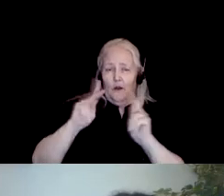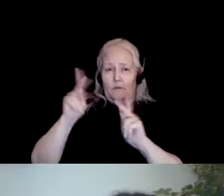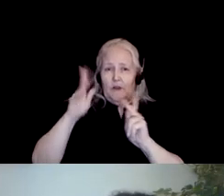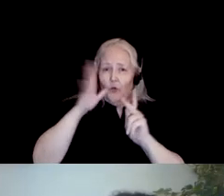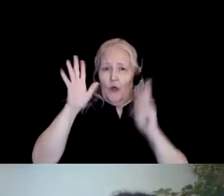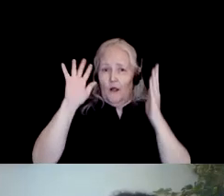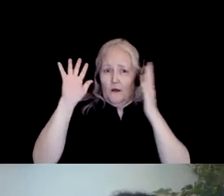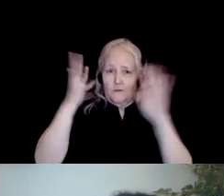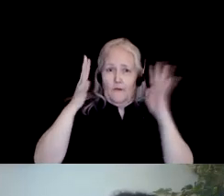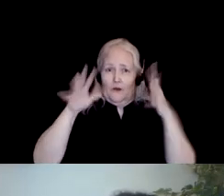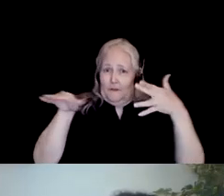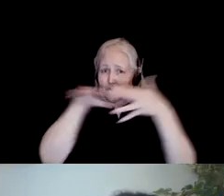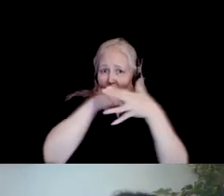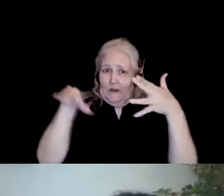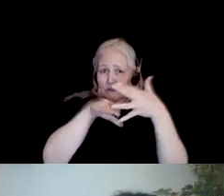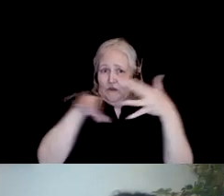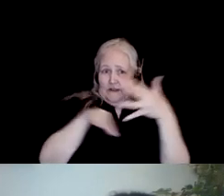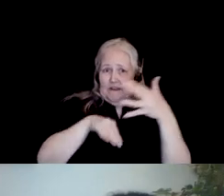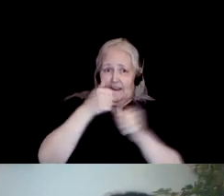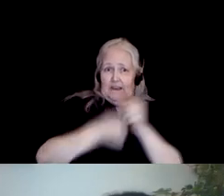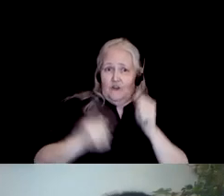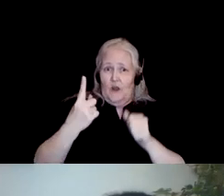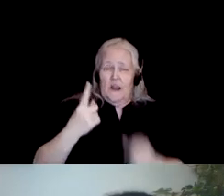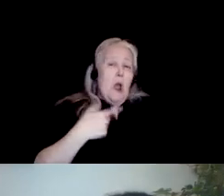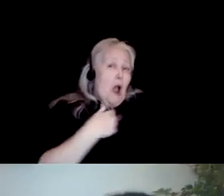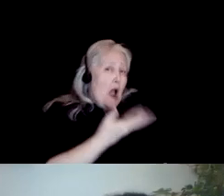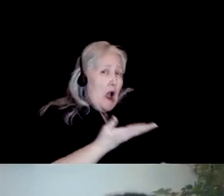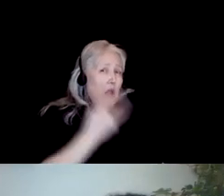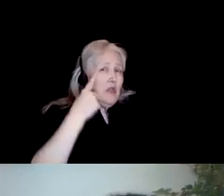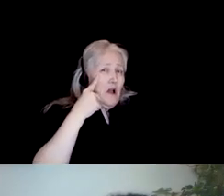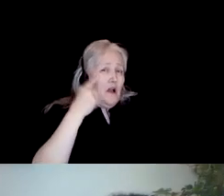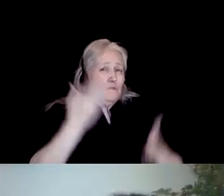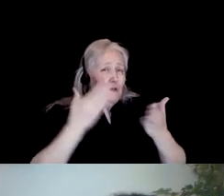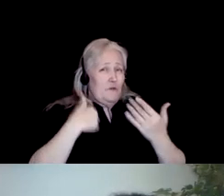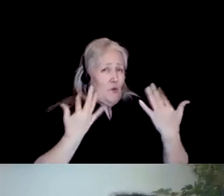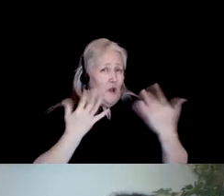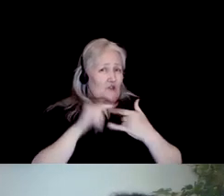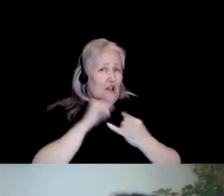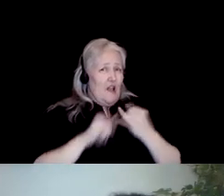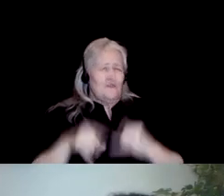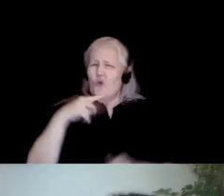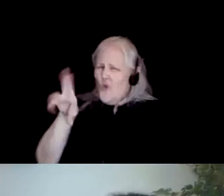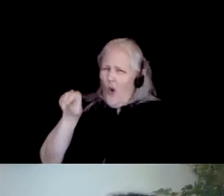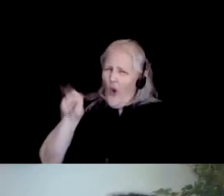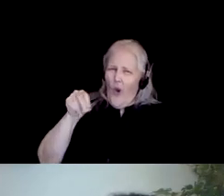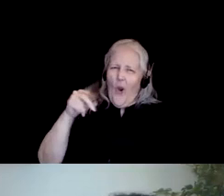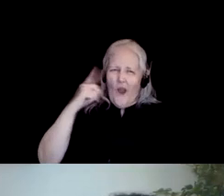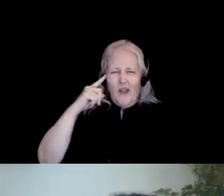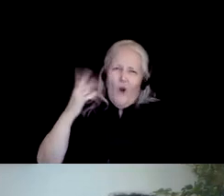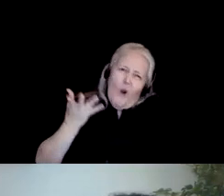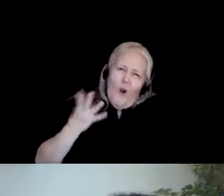after each one? That was our thought. Do you think we should just do it at the end? No, I think one of the people,